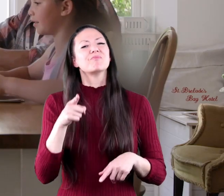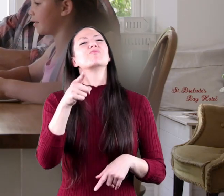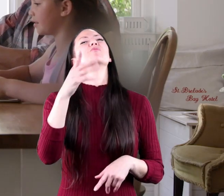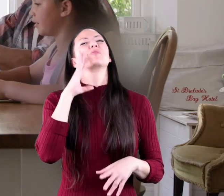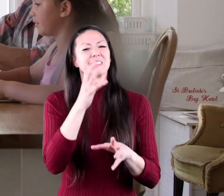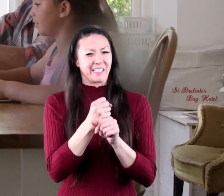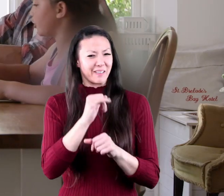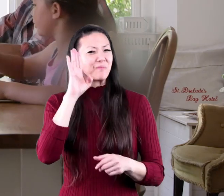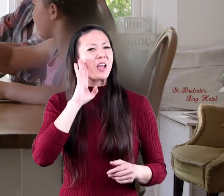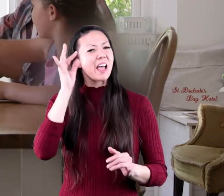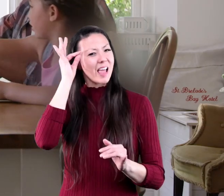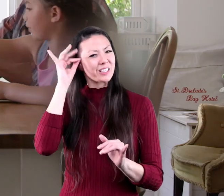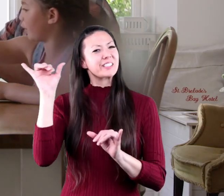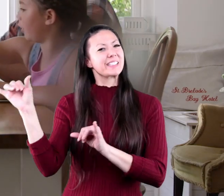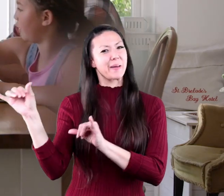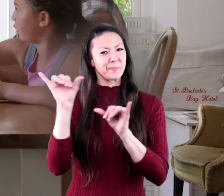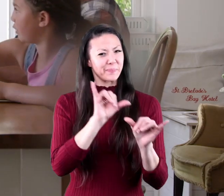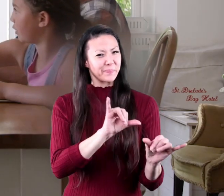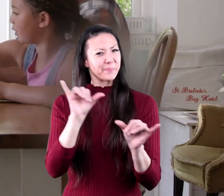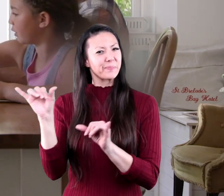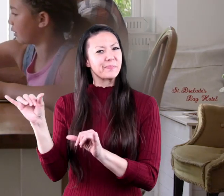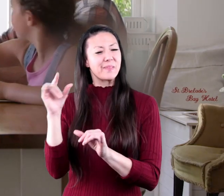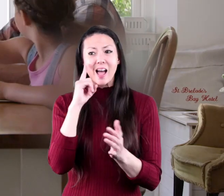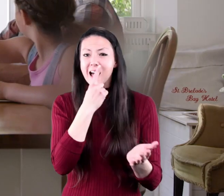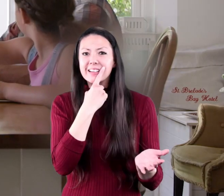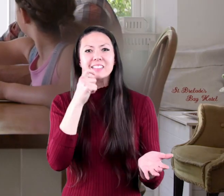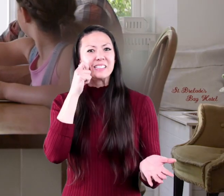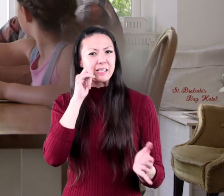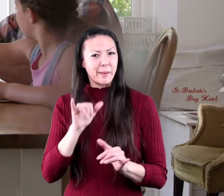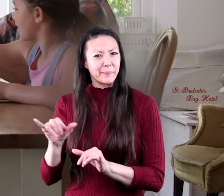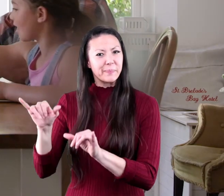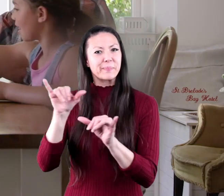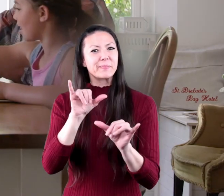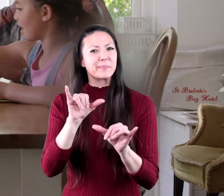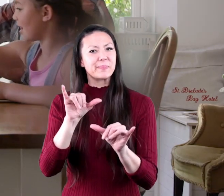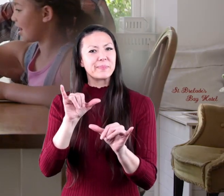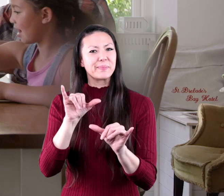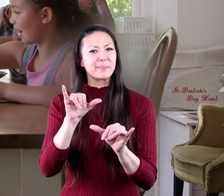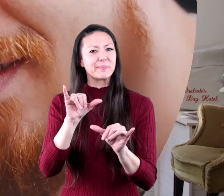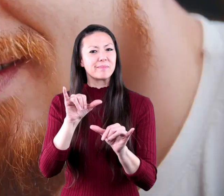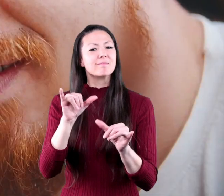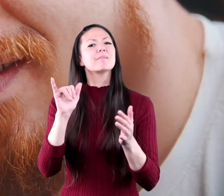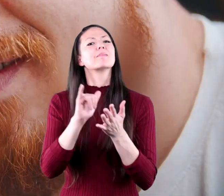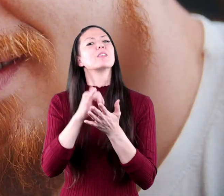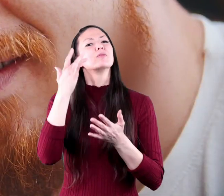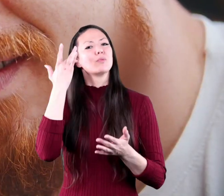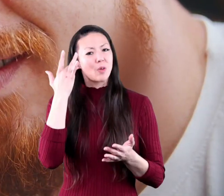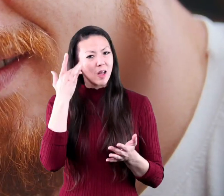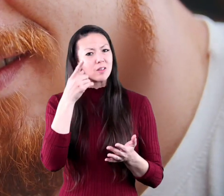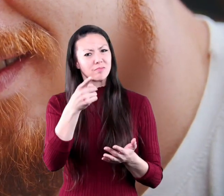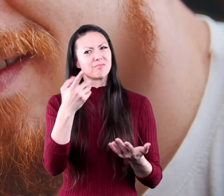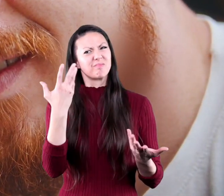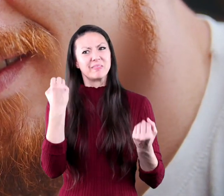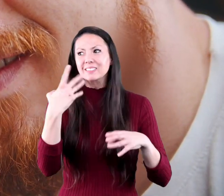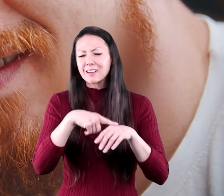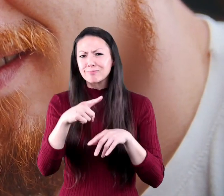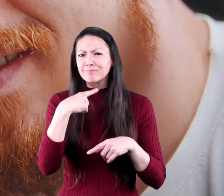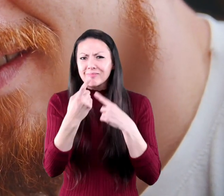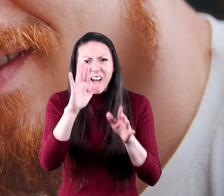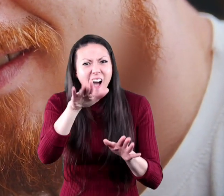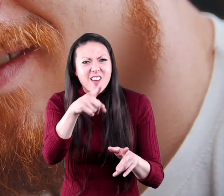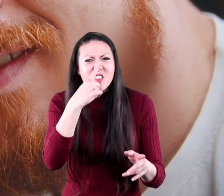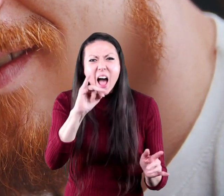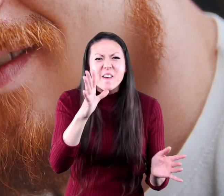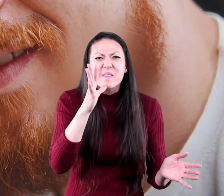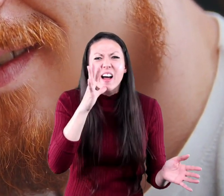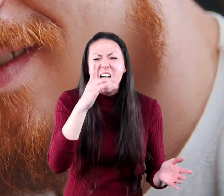likely to also have the same eye skin and hair color that's why you may get told that you